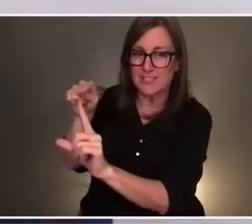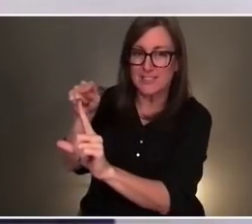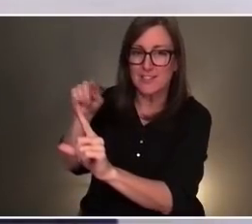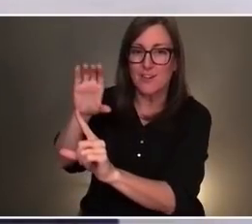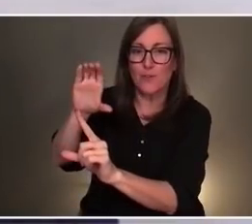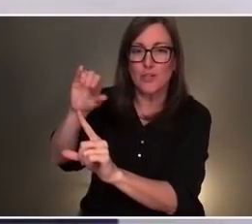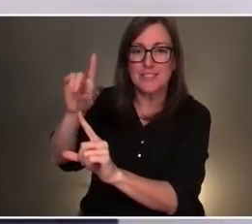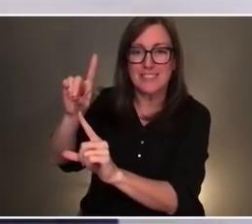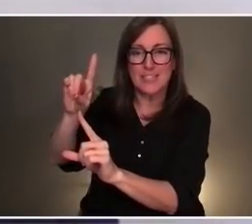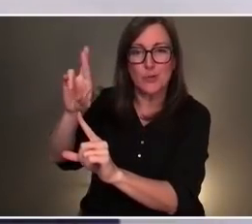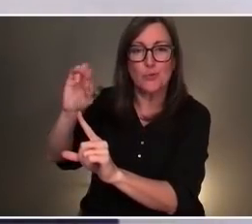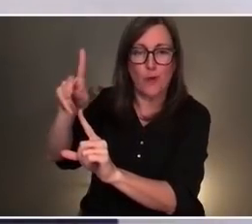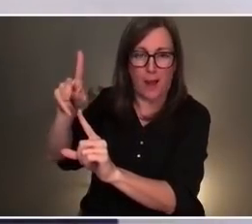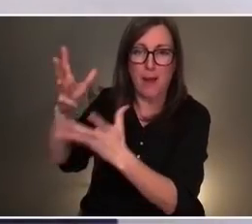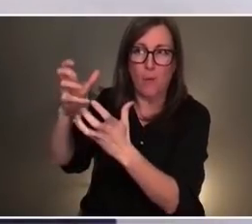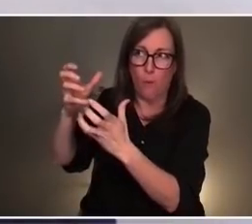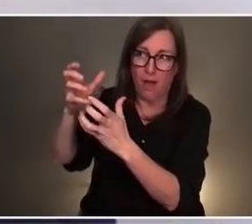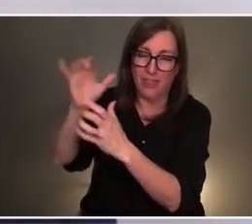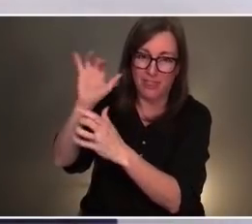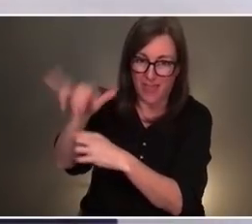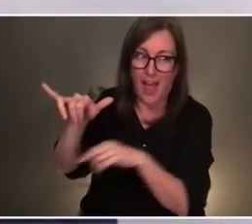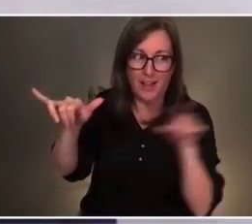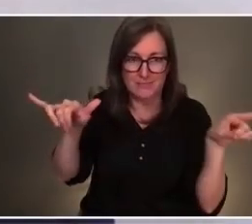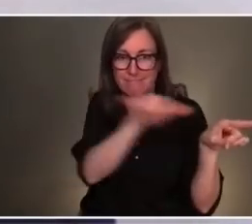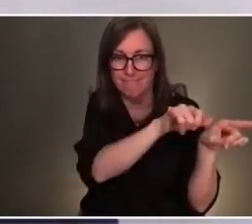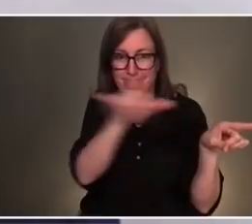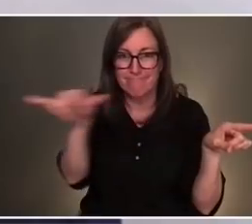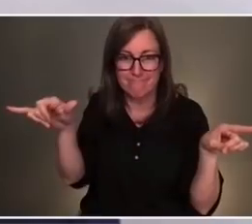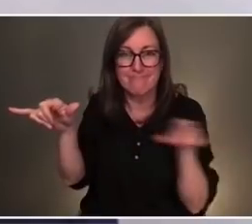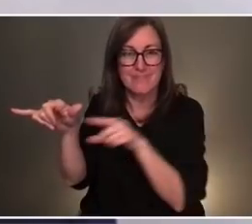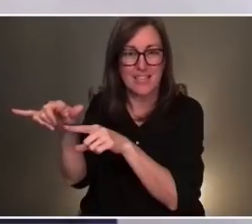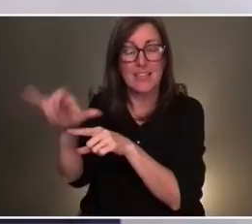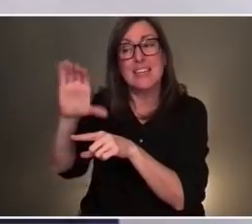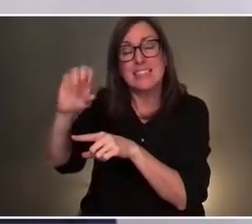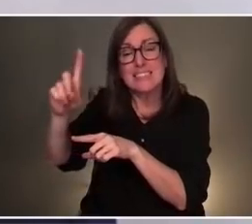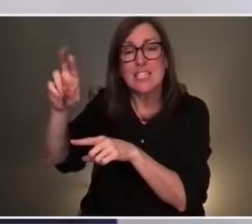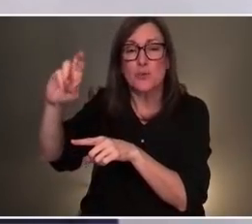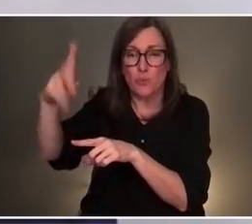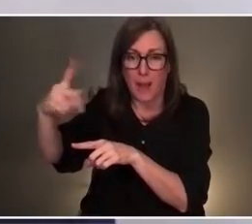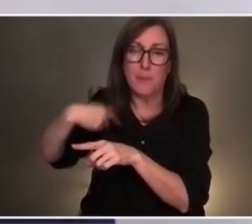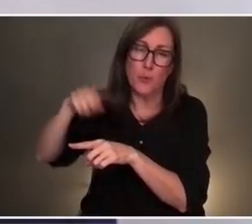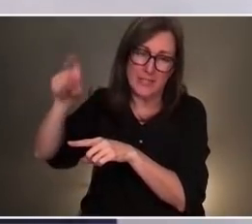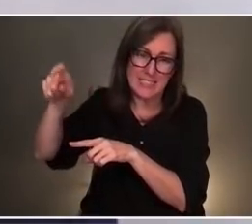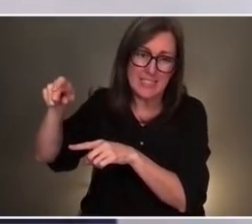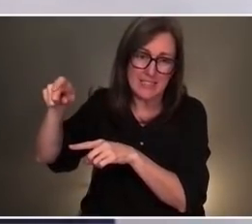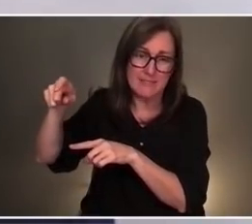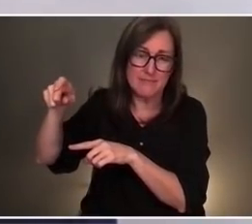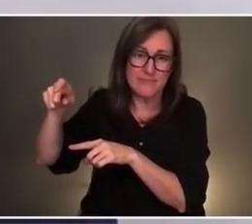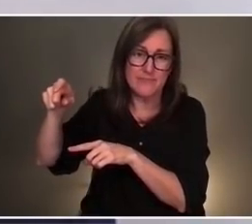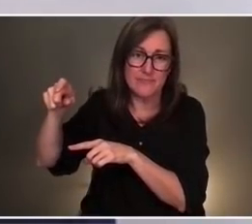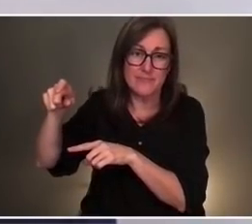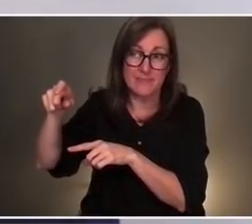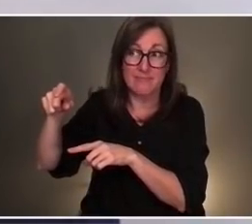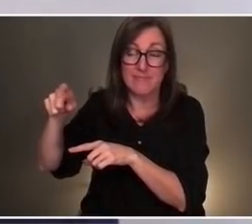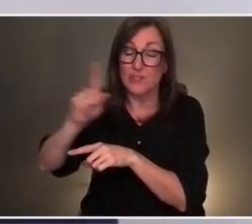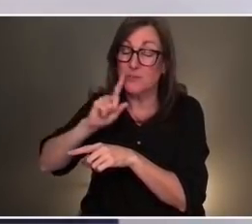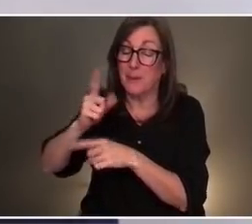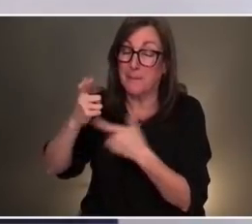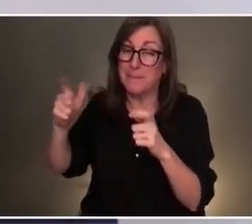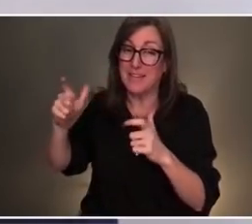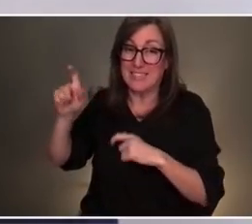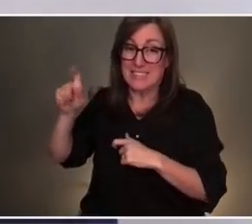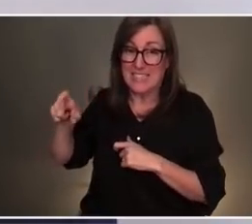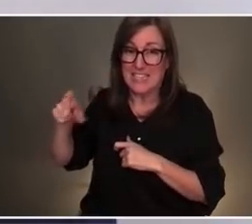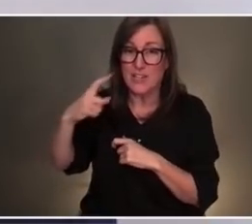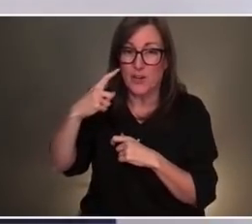soon, but the bottom line is that CIDRAP is needed. There is a real absolute need for someone